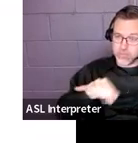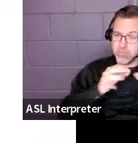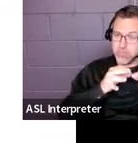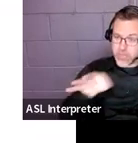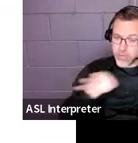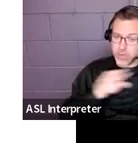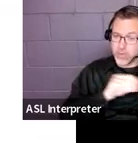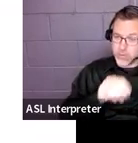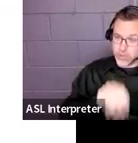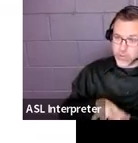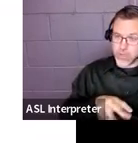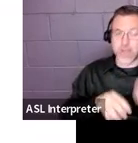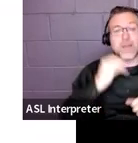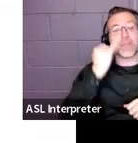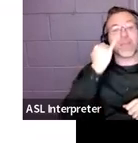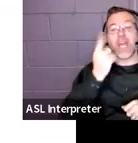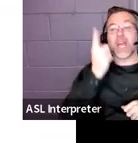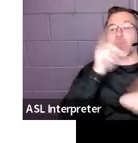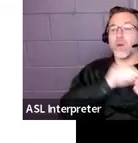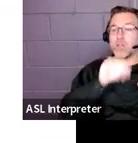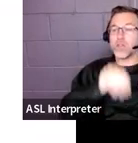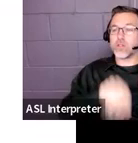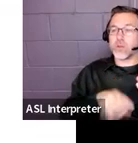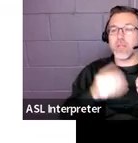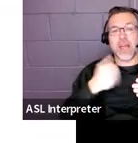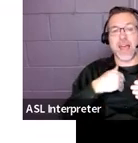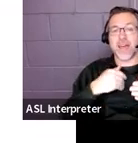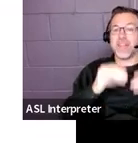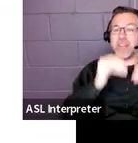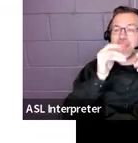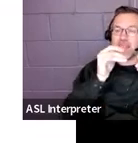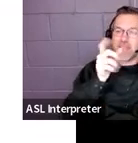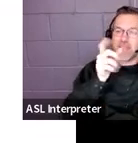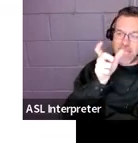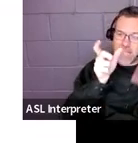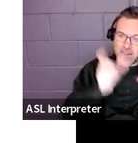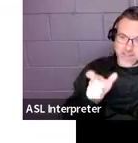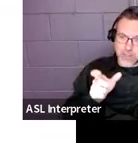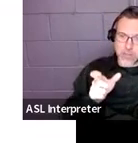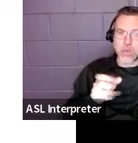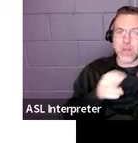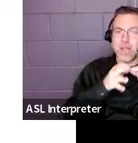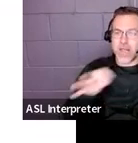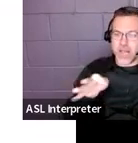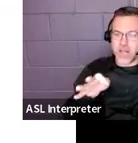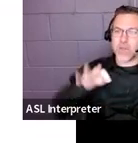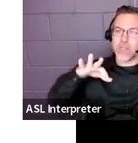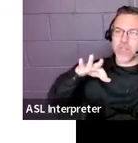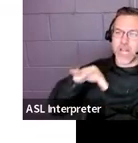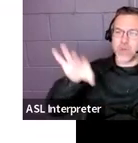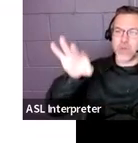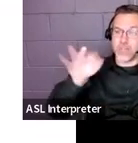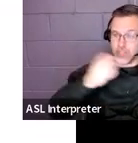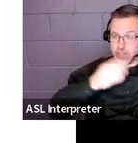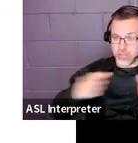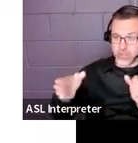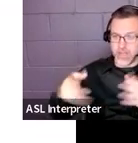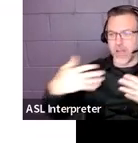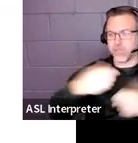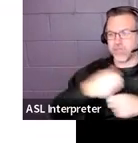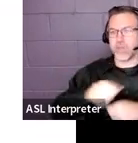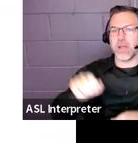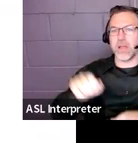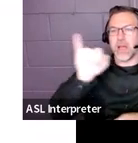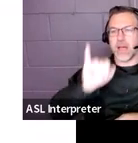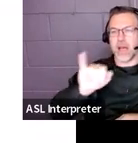student who has an individual language acquisition plan, also called an ILAP, this is our guidance about how you would